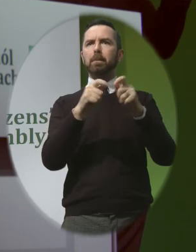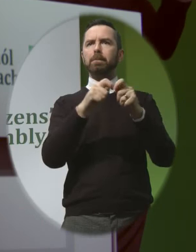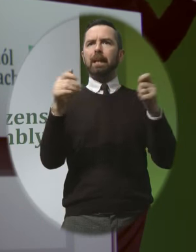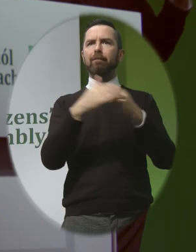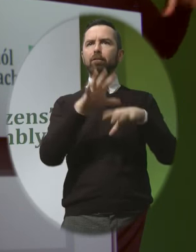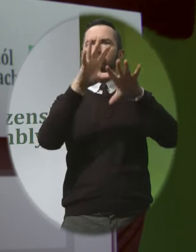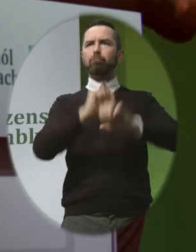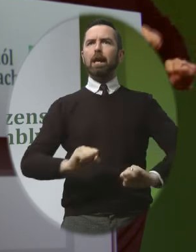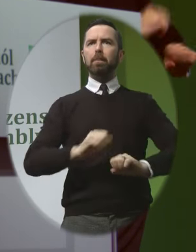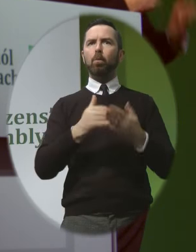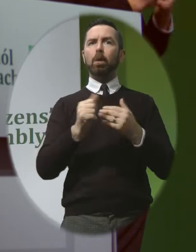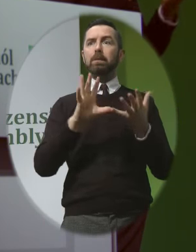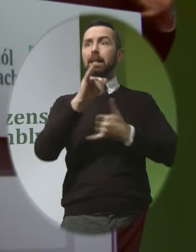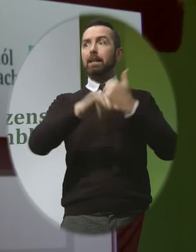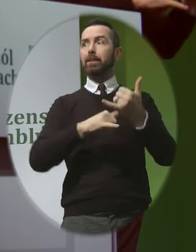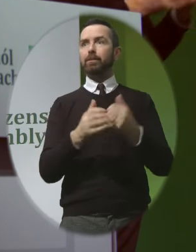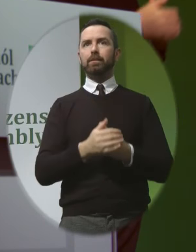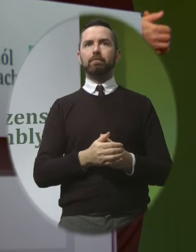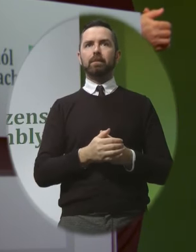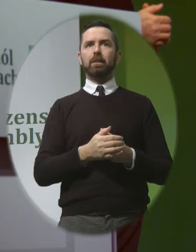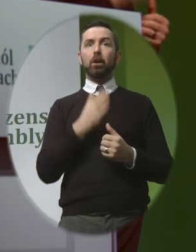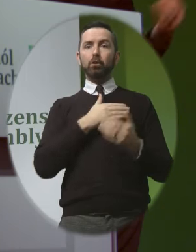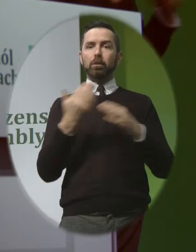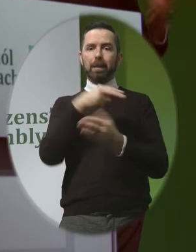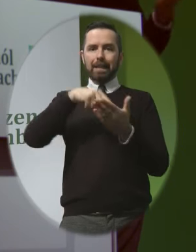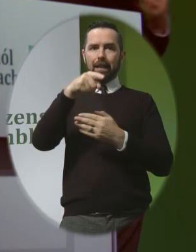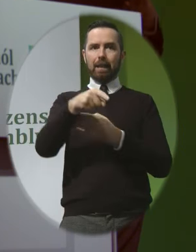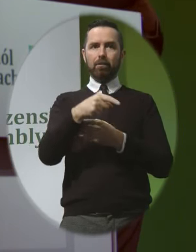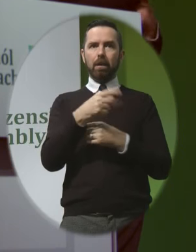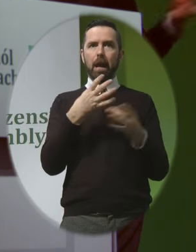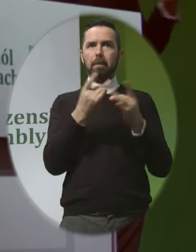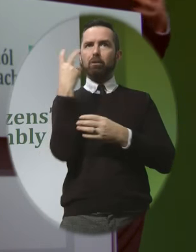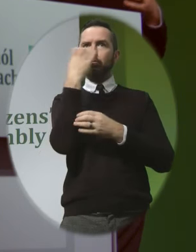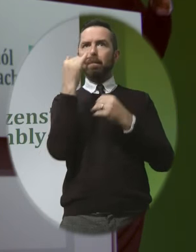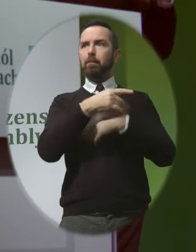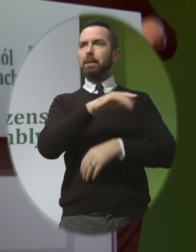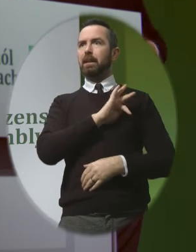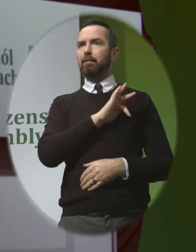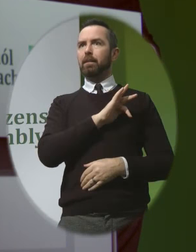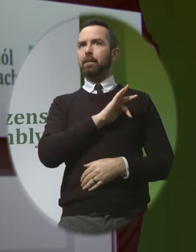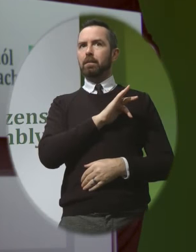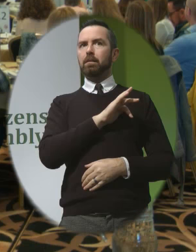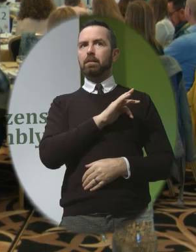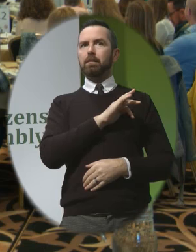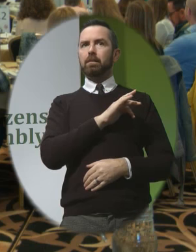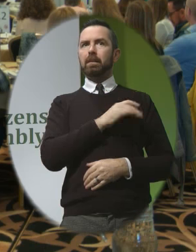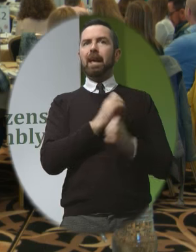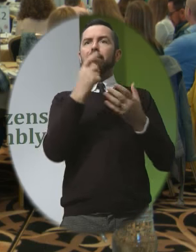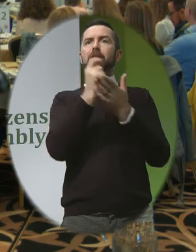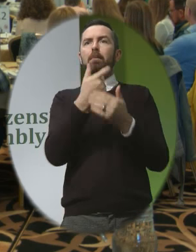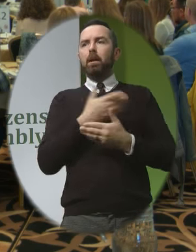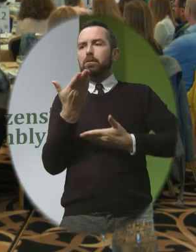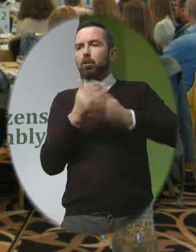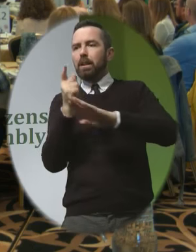talking about this to you is incriminating myself each time I talk to them I have to make sure that they know even though